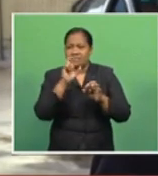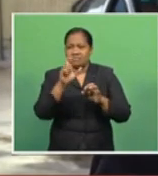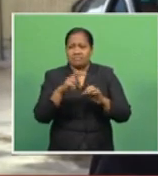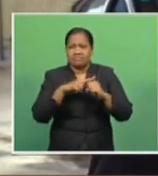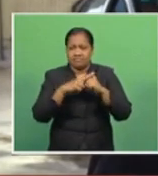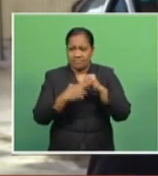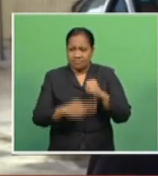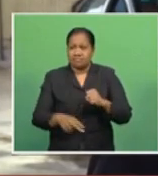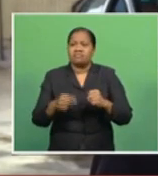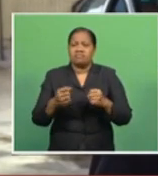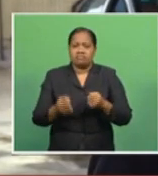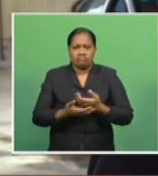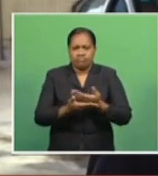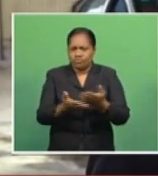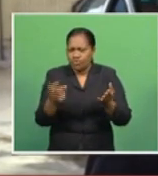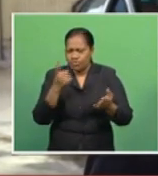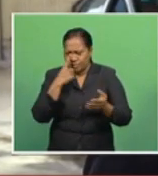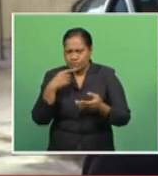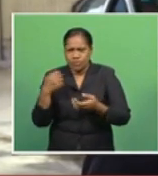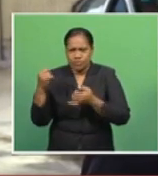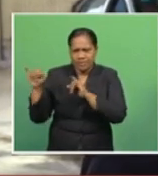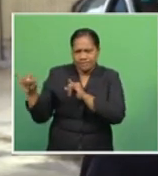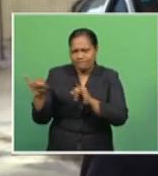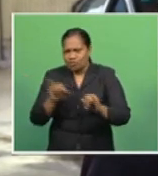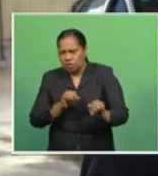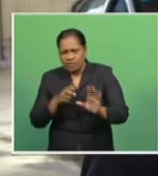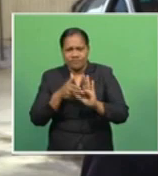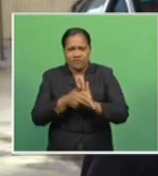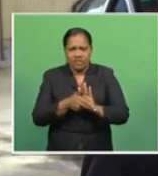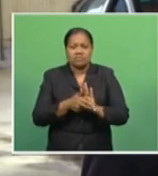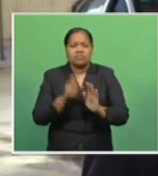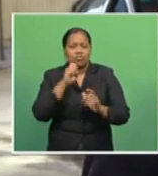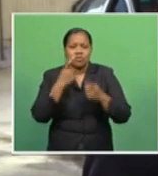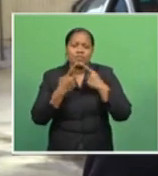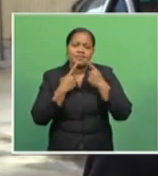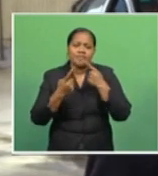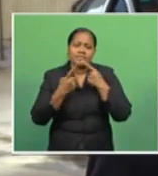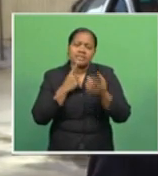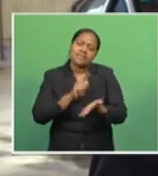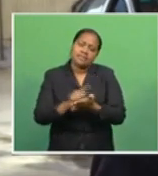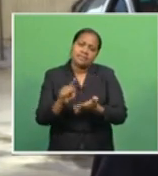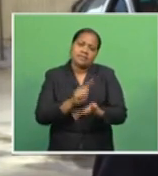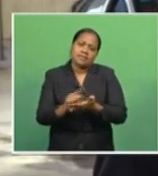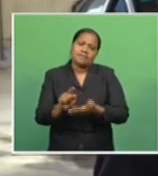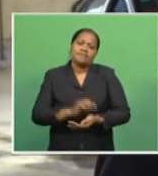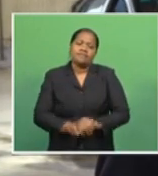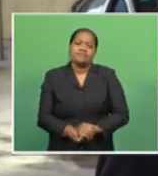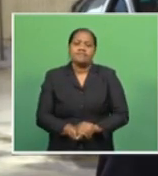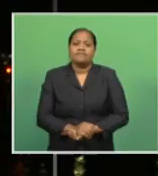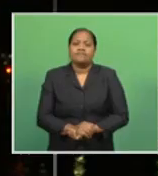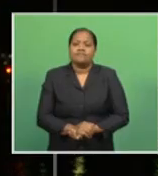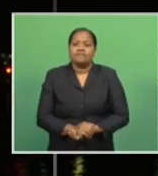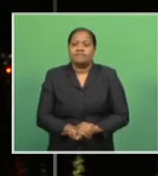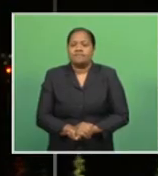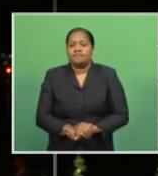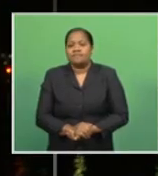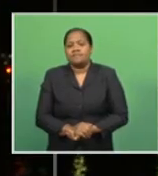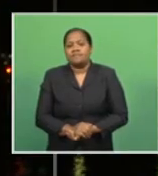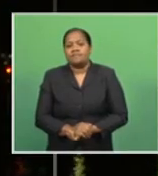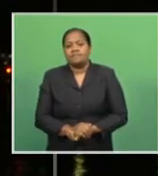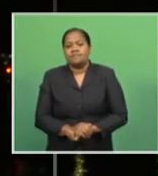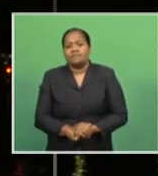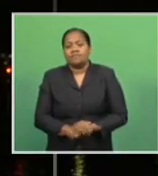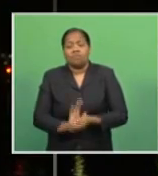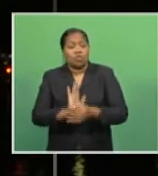number of fuel importers and retailers who are expected to comment later. Thale Matarakula, FBC News. Turning